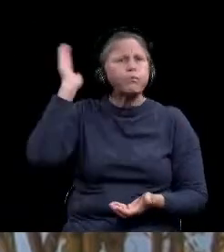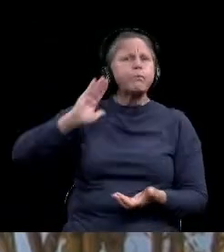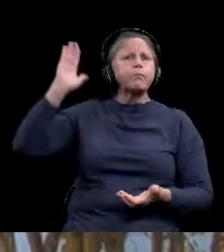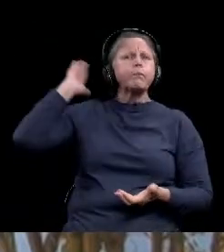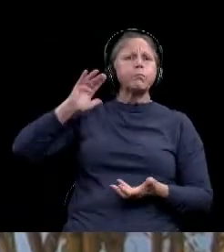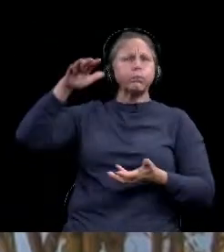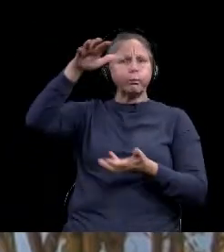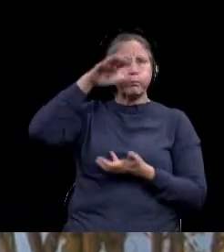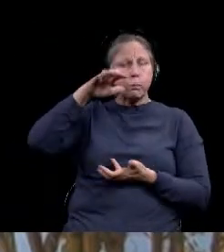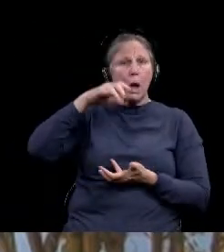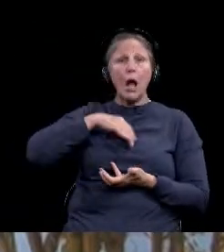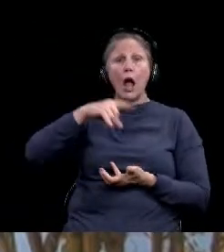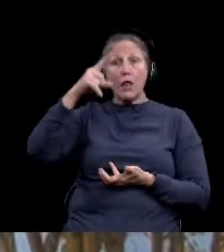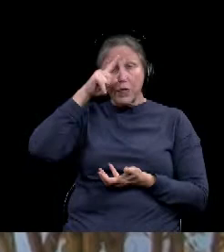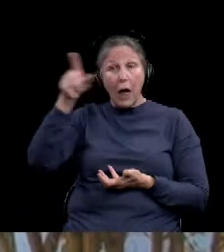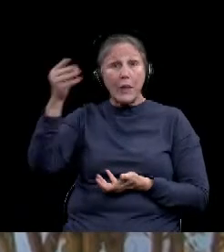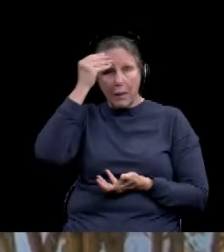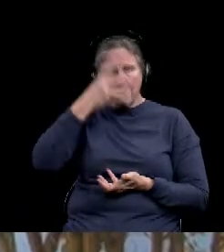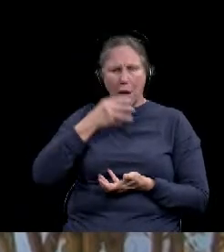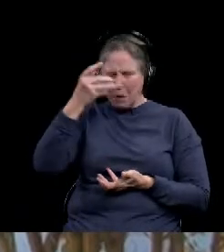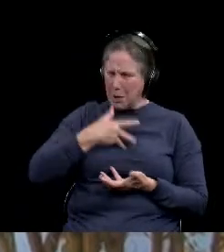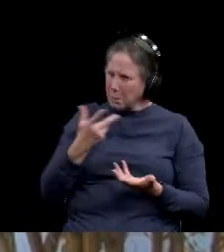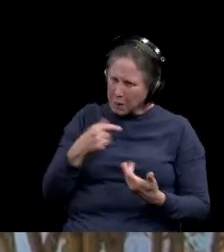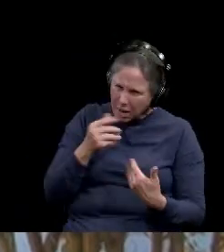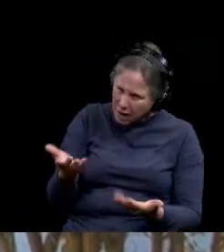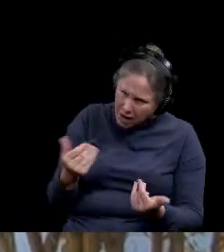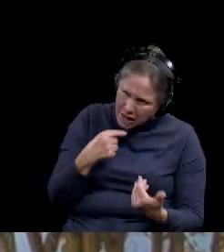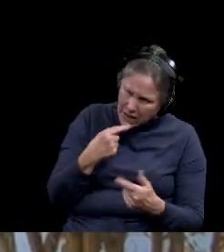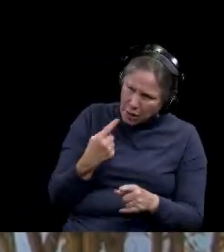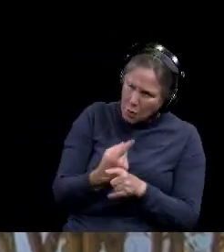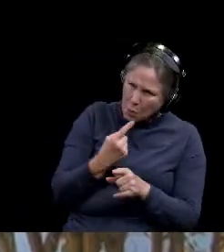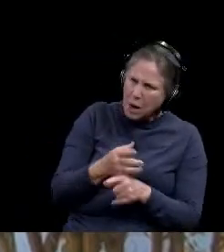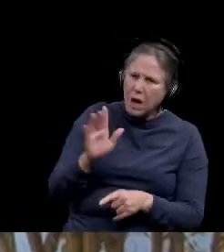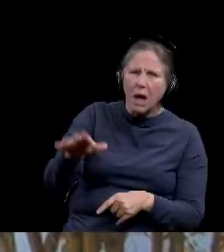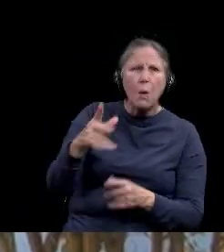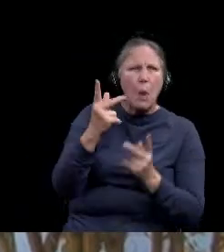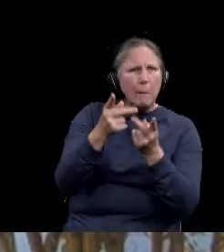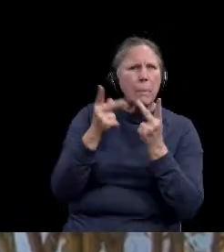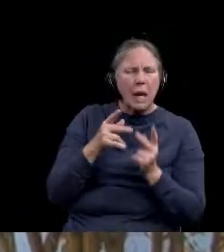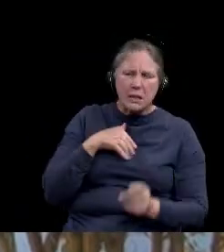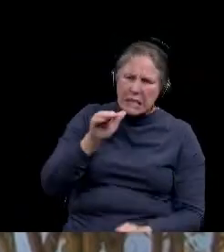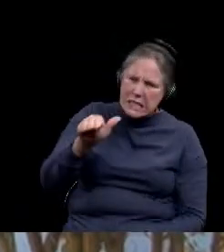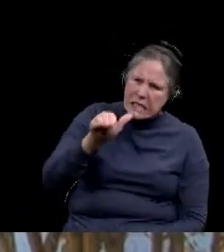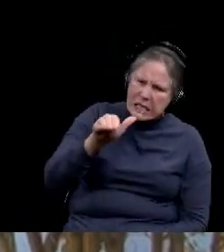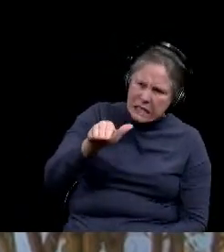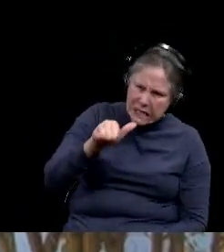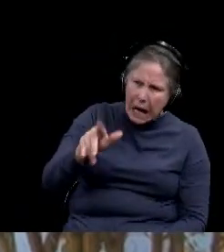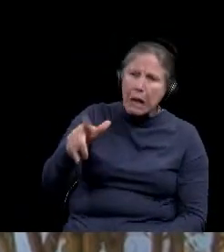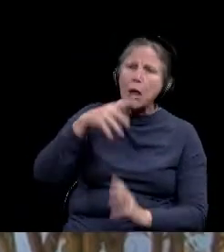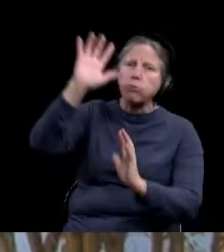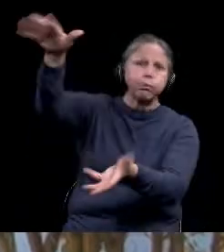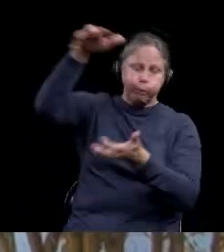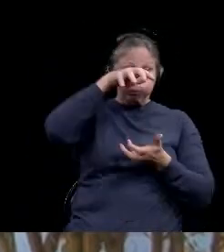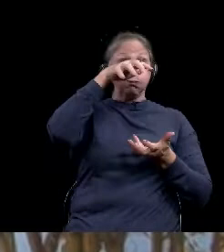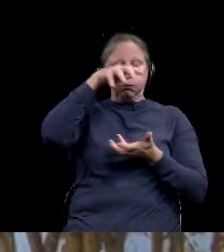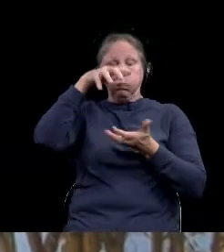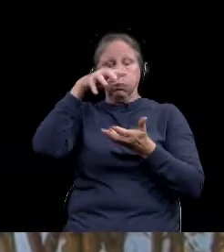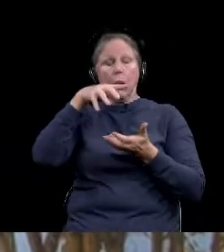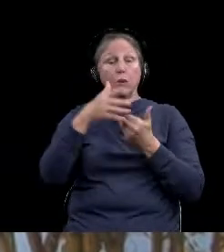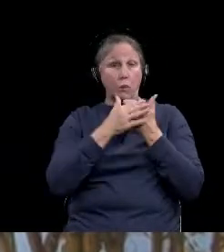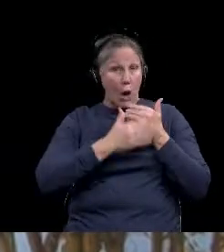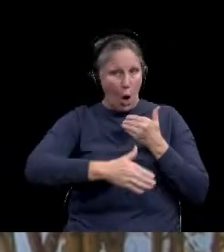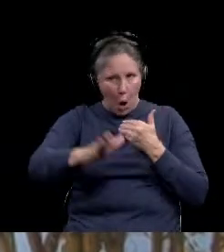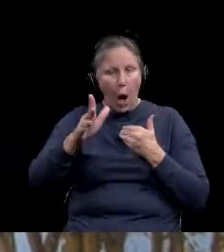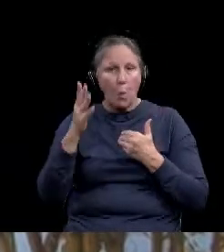thought they were reporting correctly. We weren't receiving the reporting from this clinic. That should clear that up going forward with that clinic.